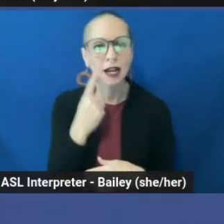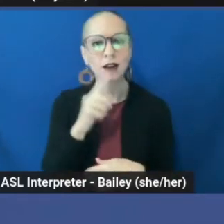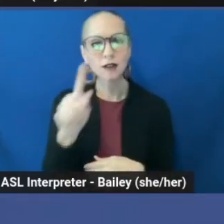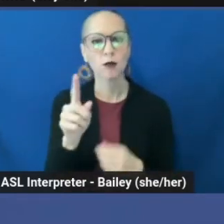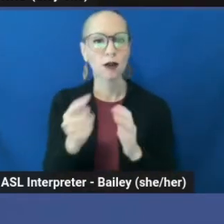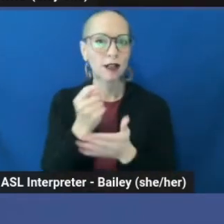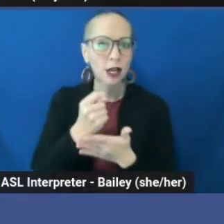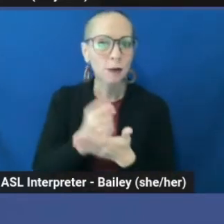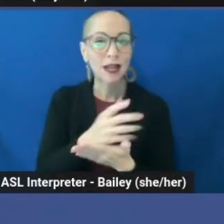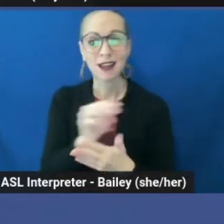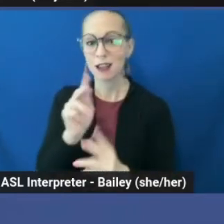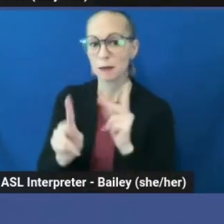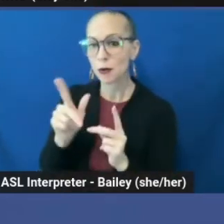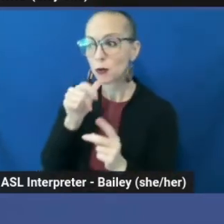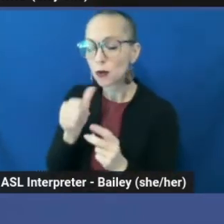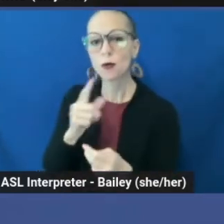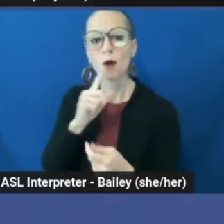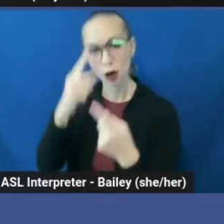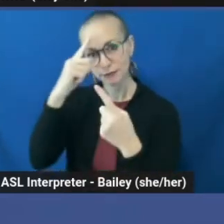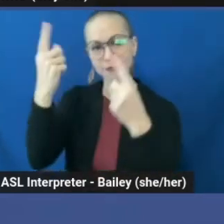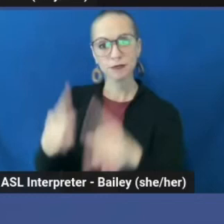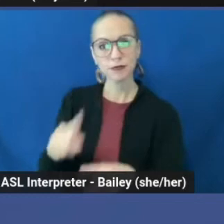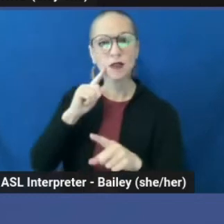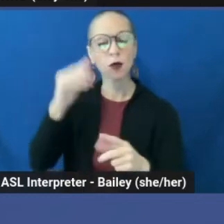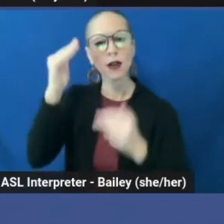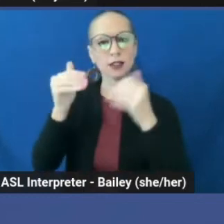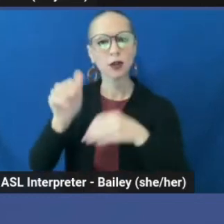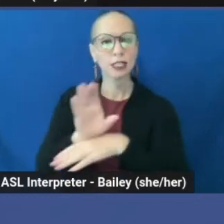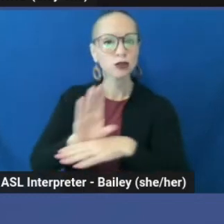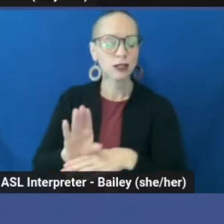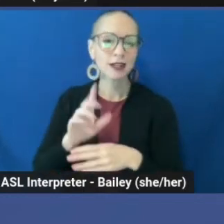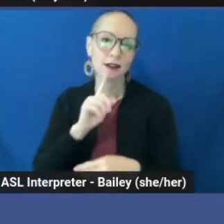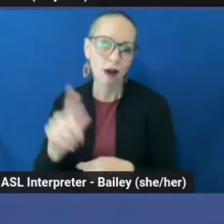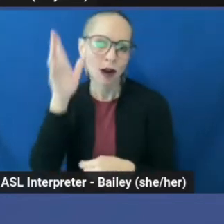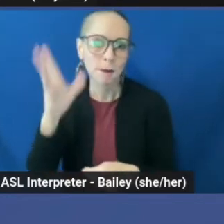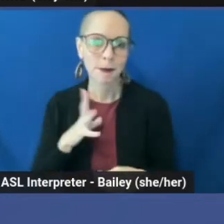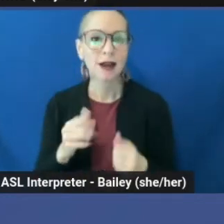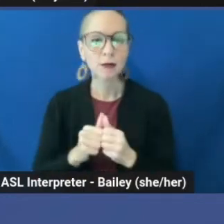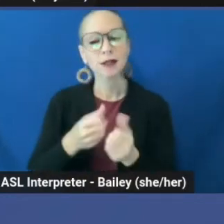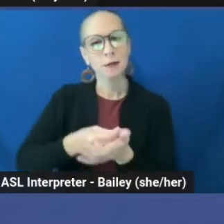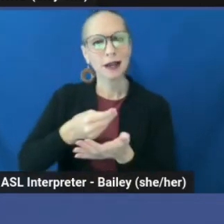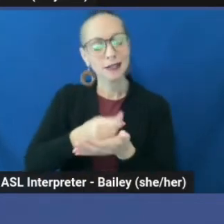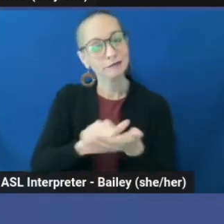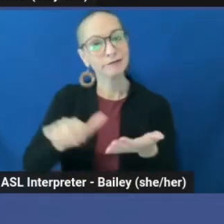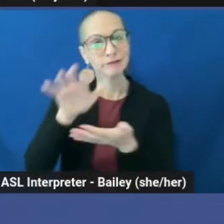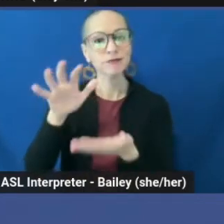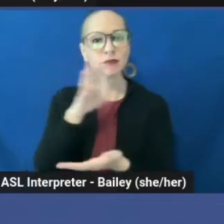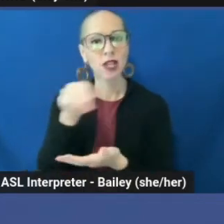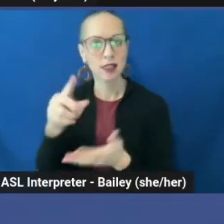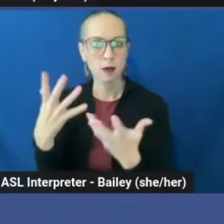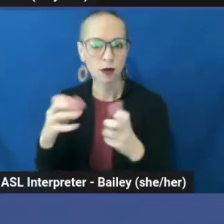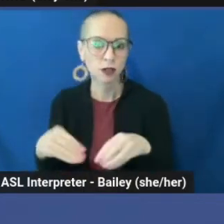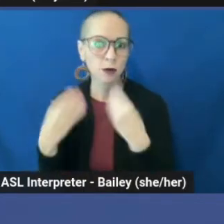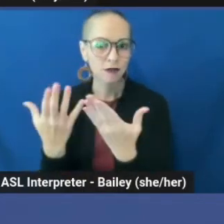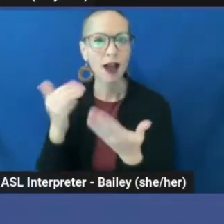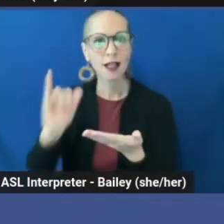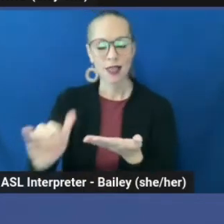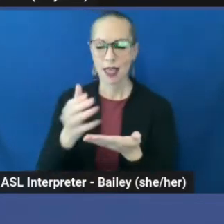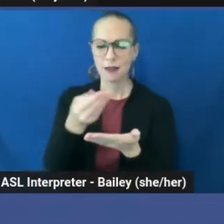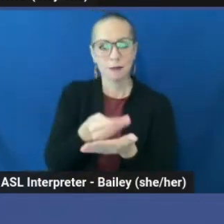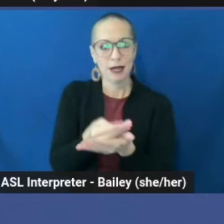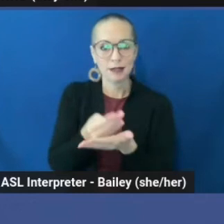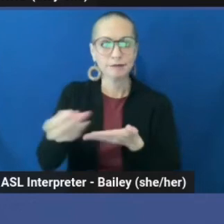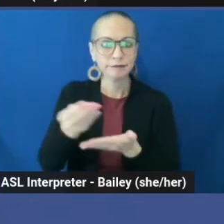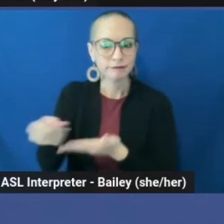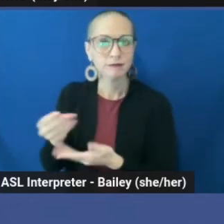people who are engaging in consensual adult industry are men with money and looking to provide some of that excess income to people without.